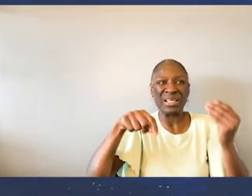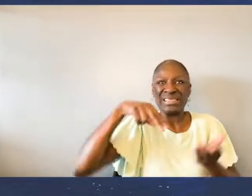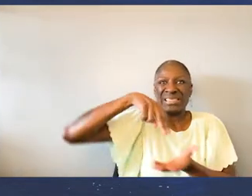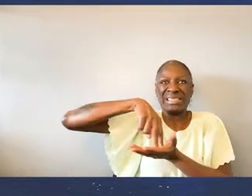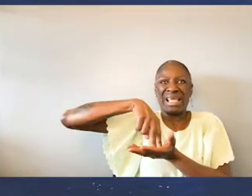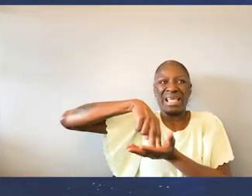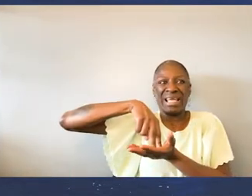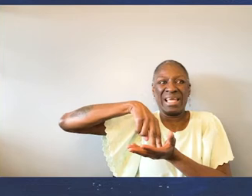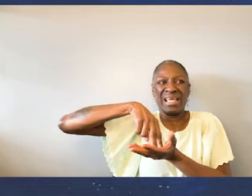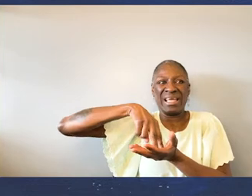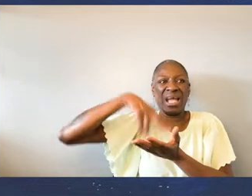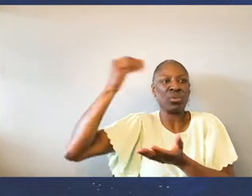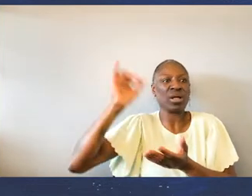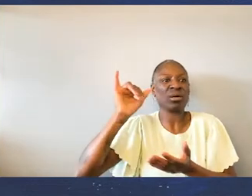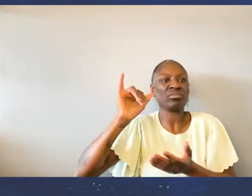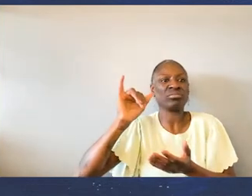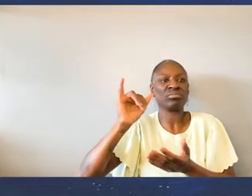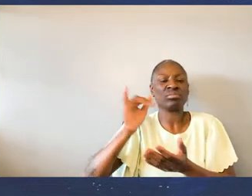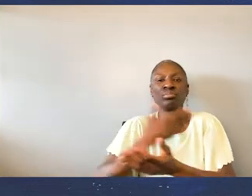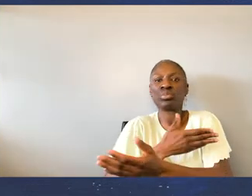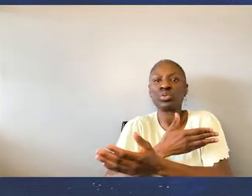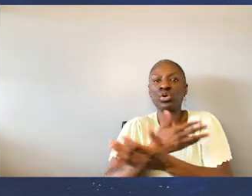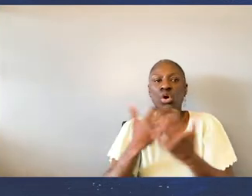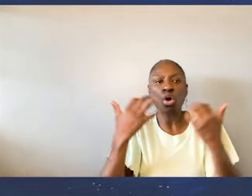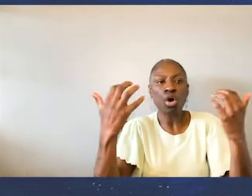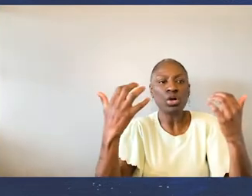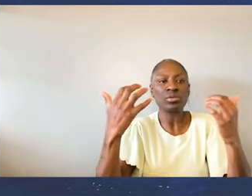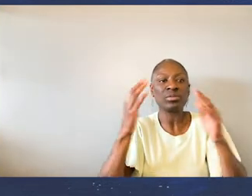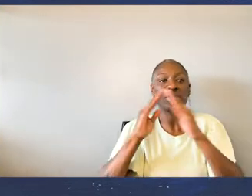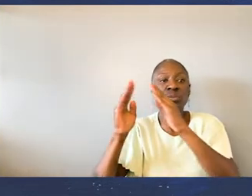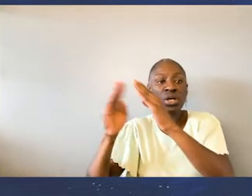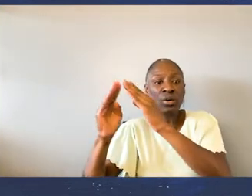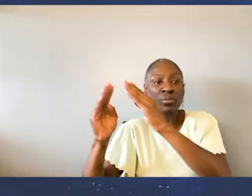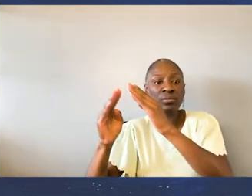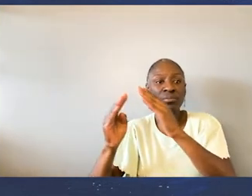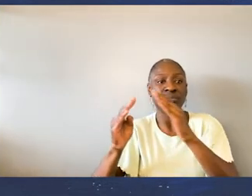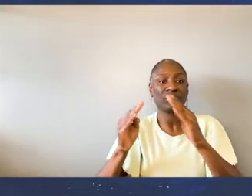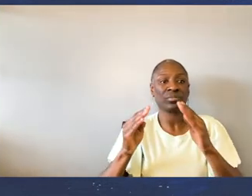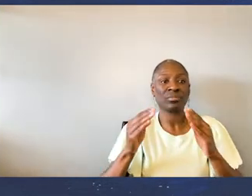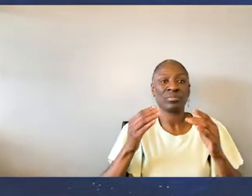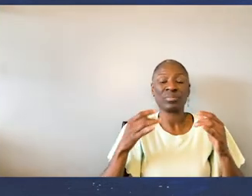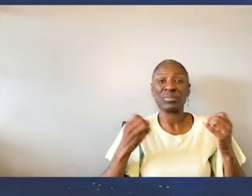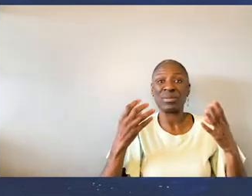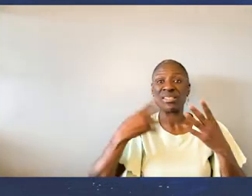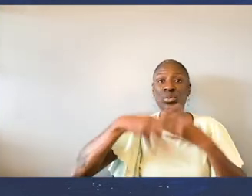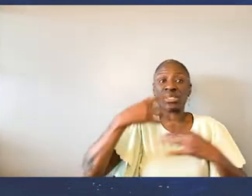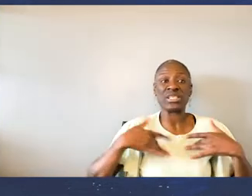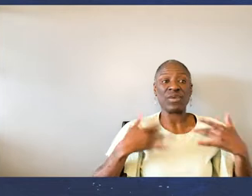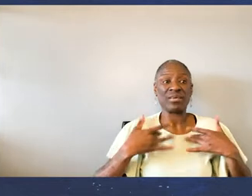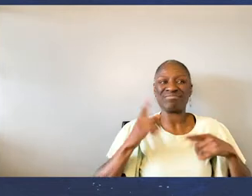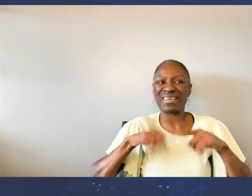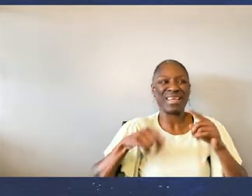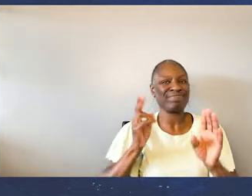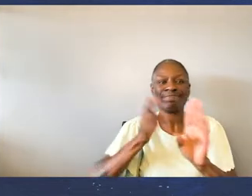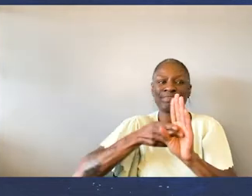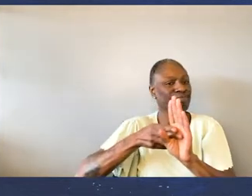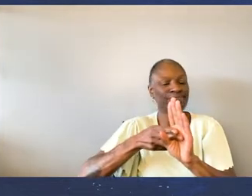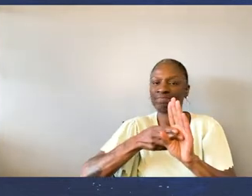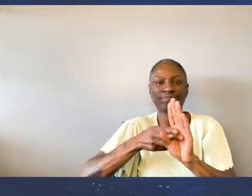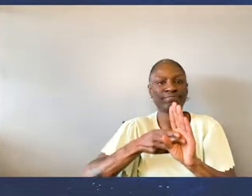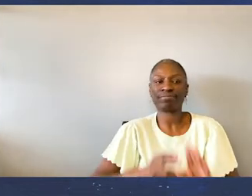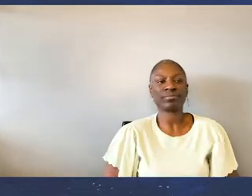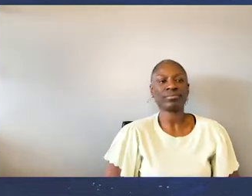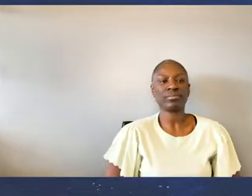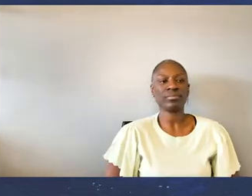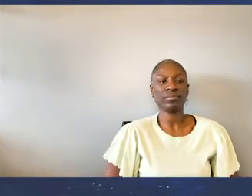going to a concert or even just commuting downtown. And so a lot of social events I couldn't participate in. So on my end,